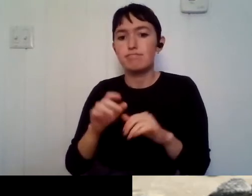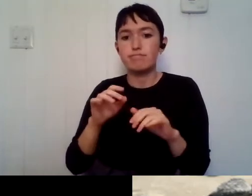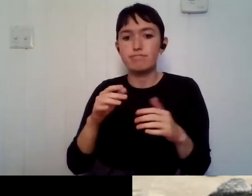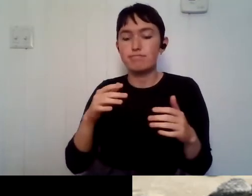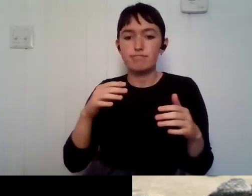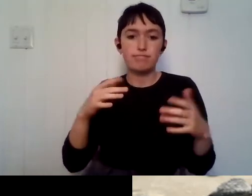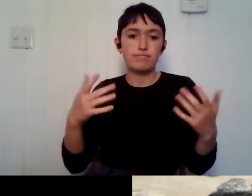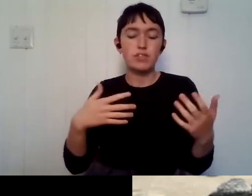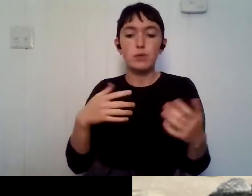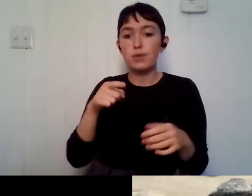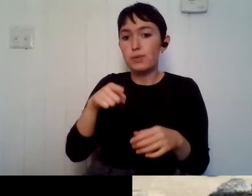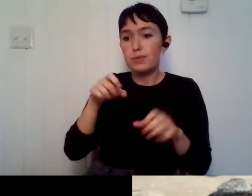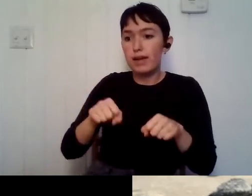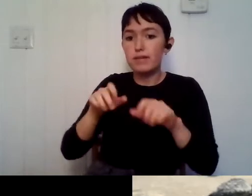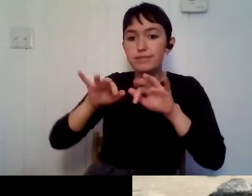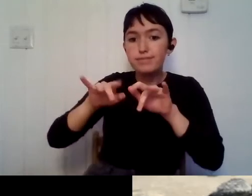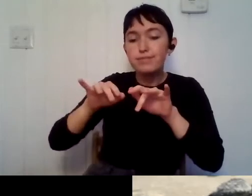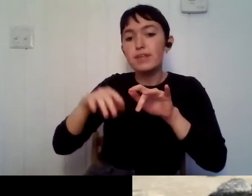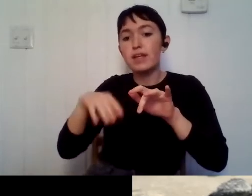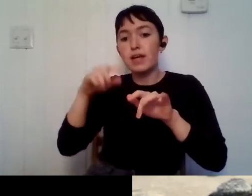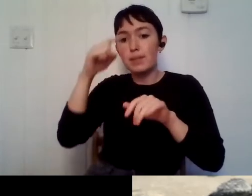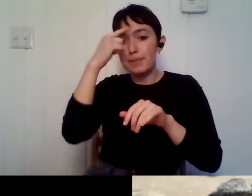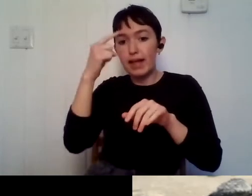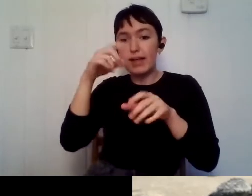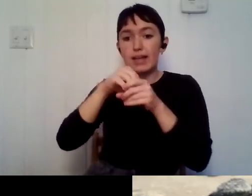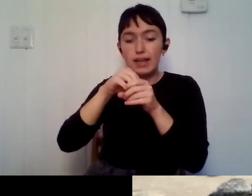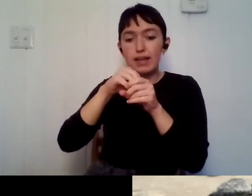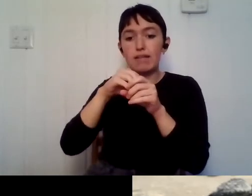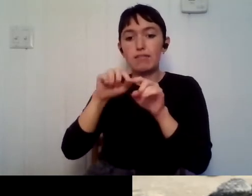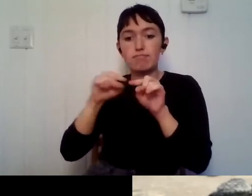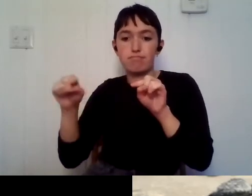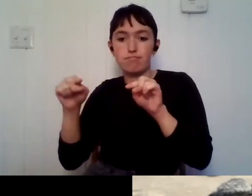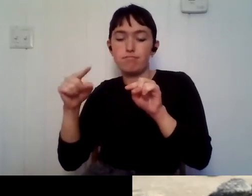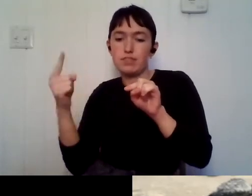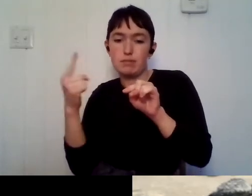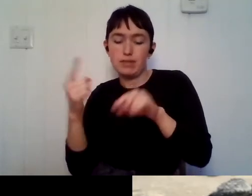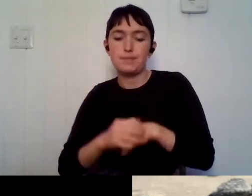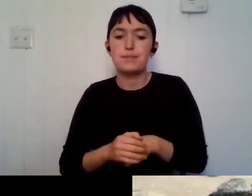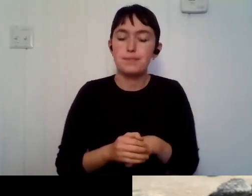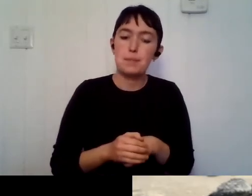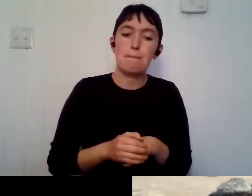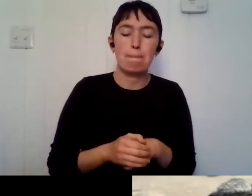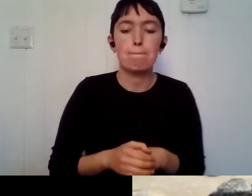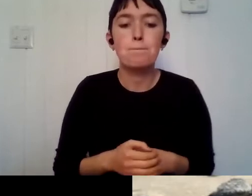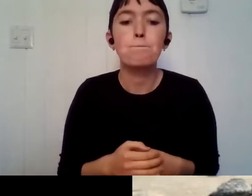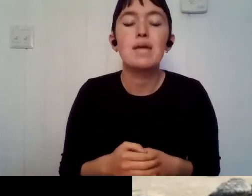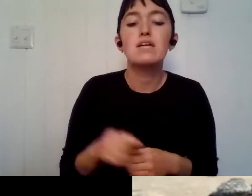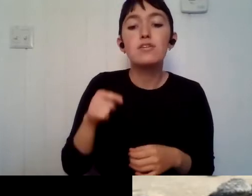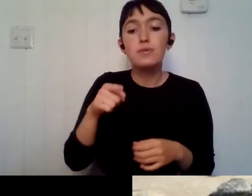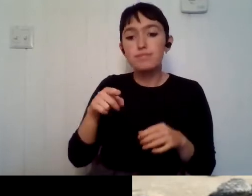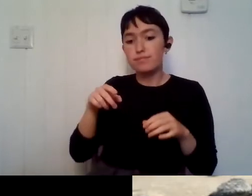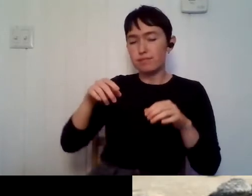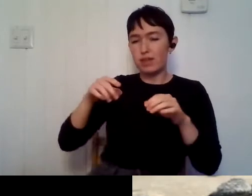in and then type the thing that you like and see if it'll come up. Um, in the chat, I've put a link to, uh, black and marine science and as well, um, another